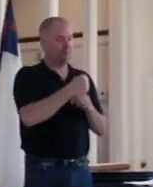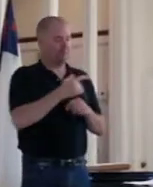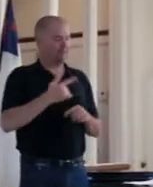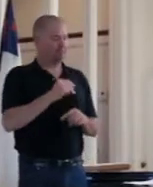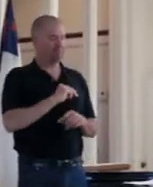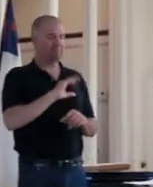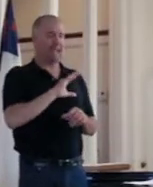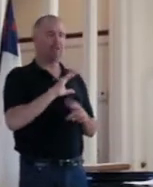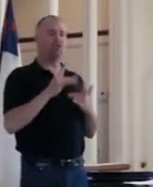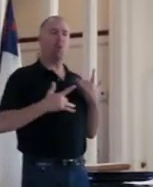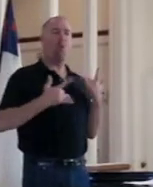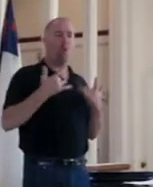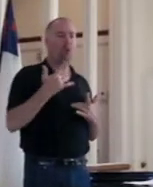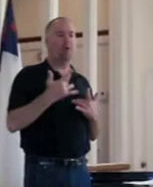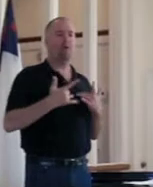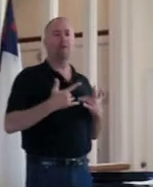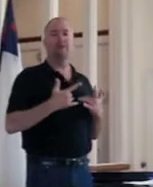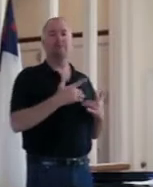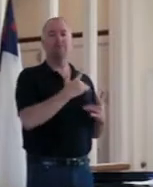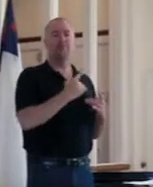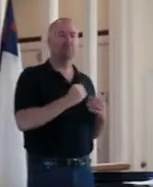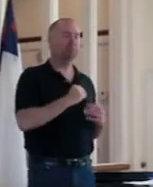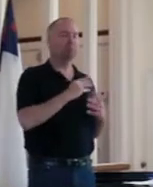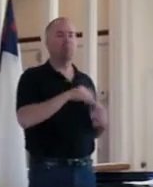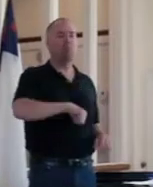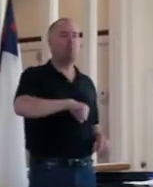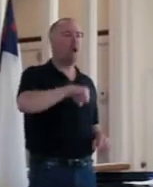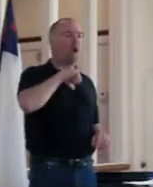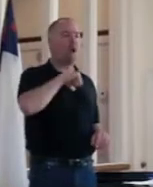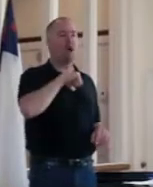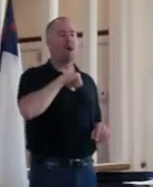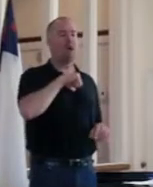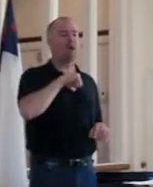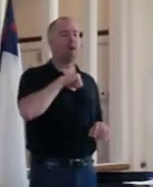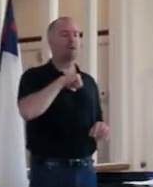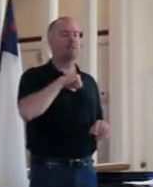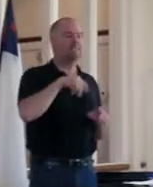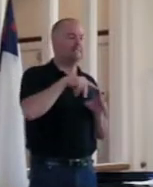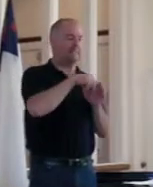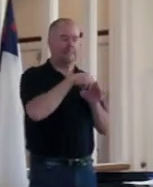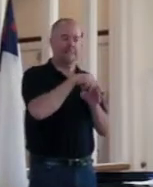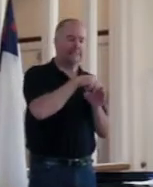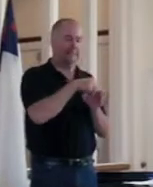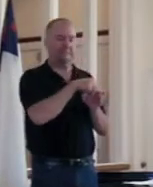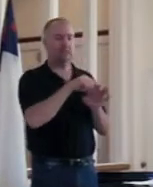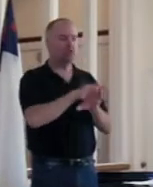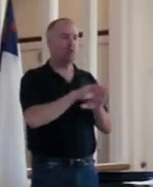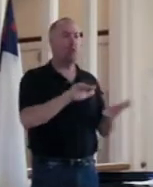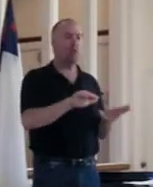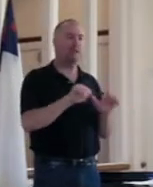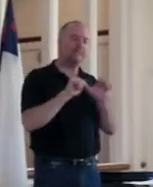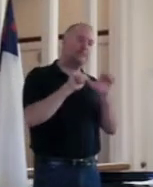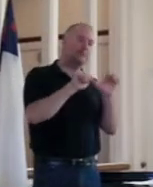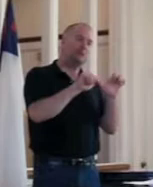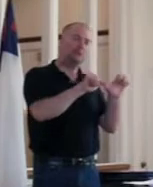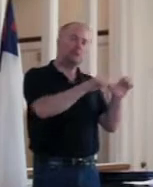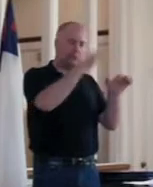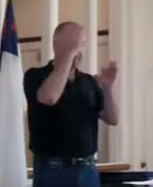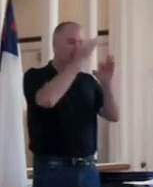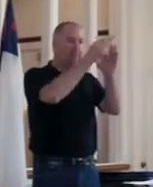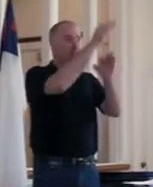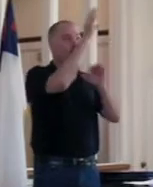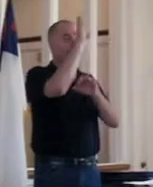such joy. You fill me with such pride. Don't waver. Stay on track. Steady in God.